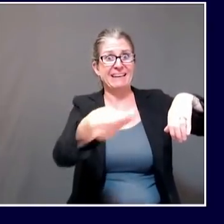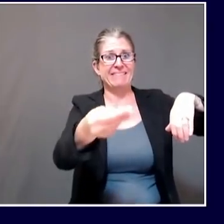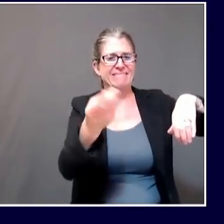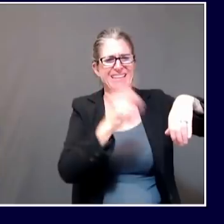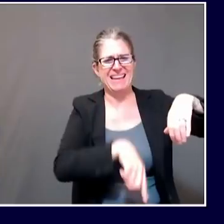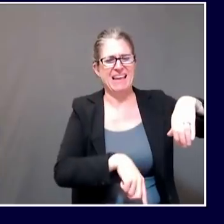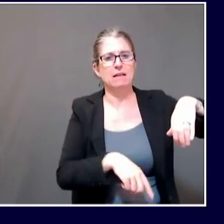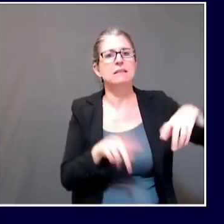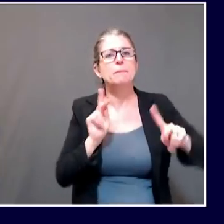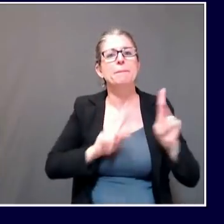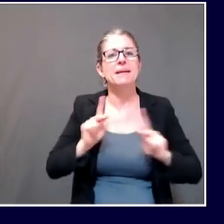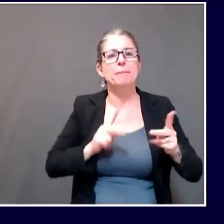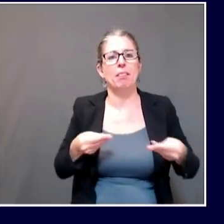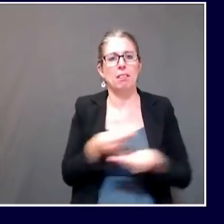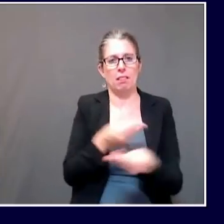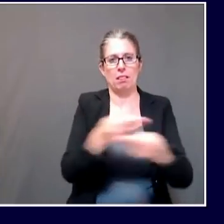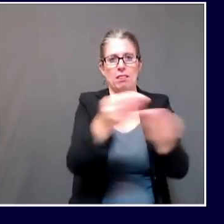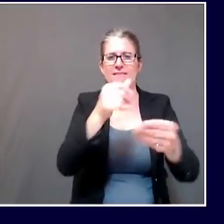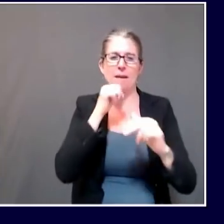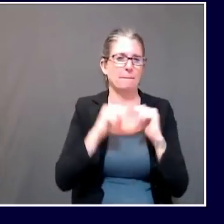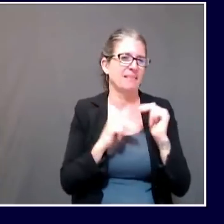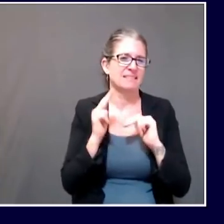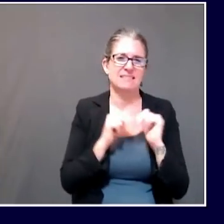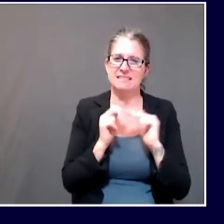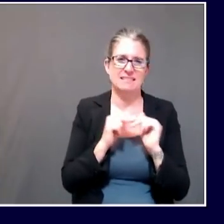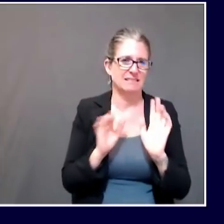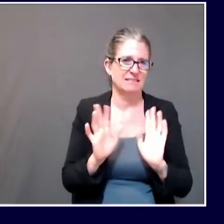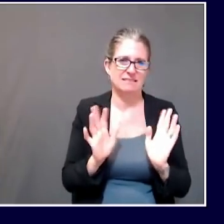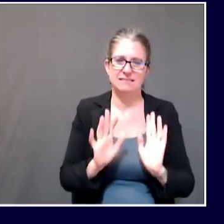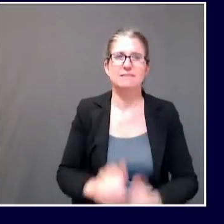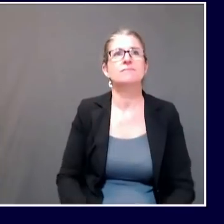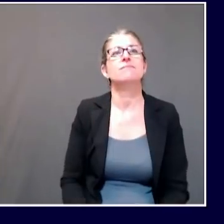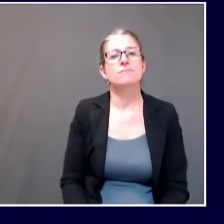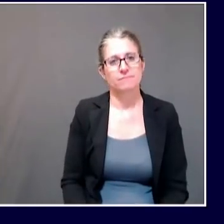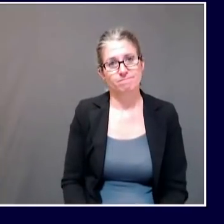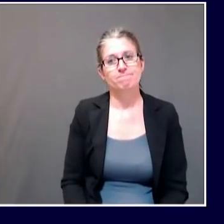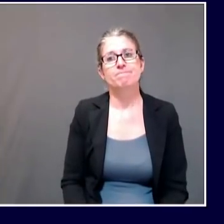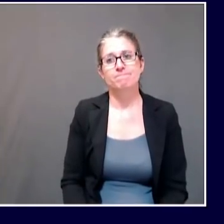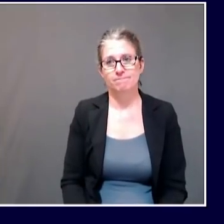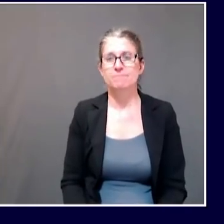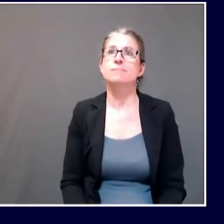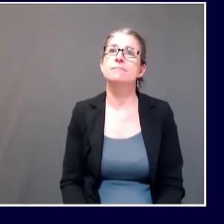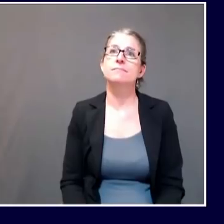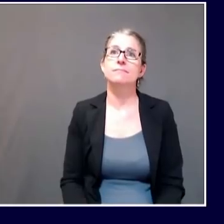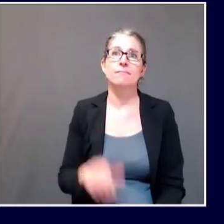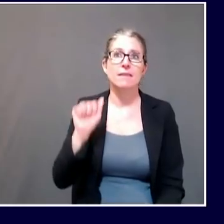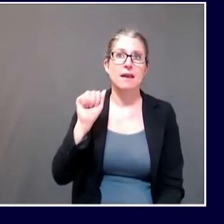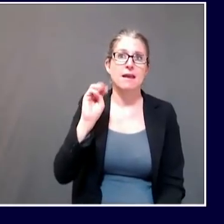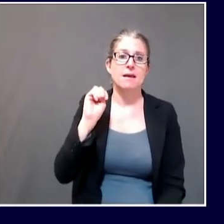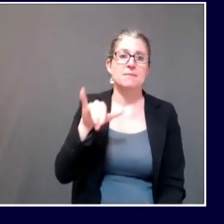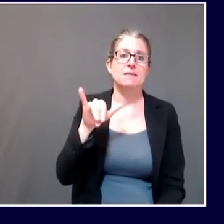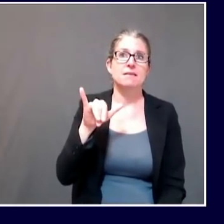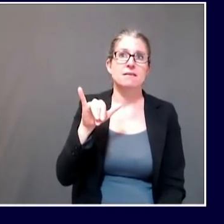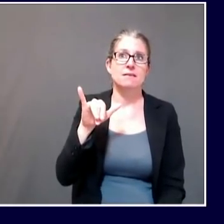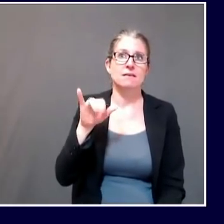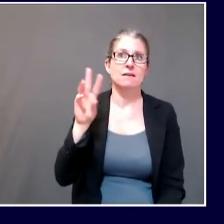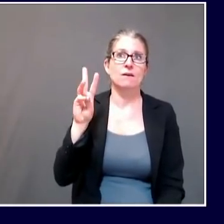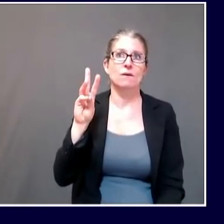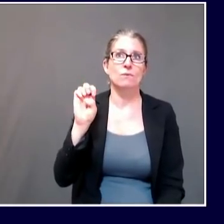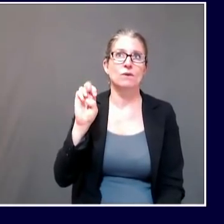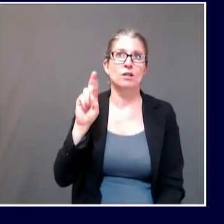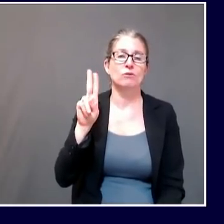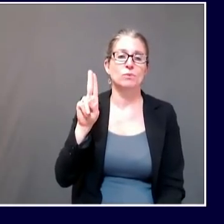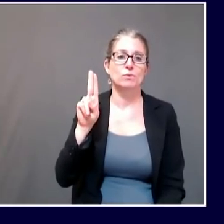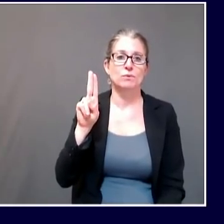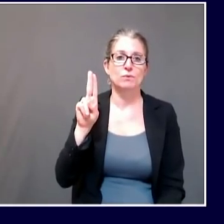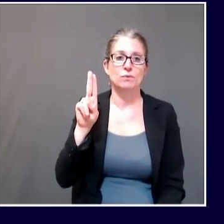I'm going to turn now to Amy Brown at WERU. Thank you, Dr. Shah. You referred a question